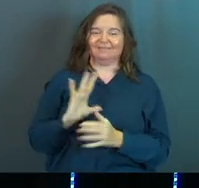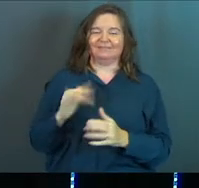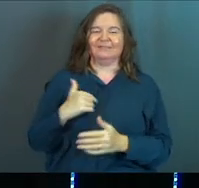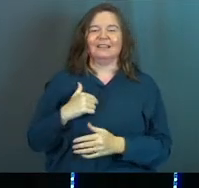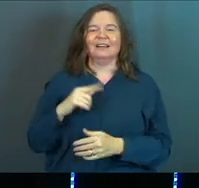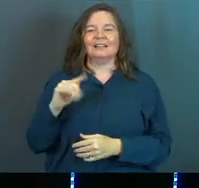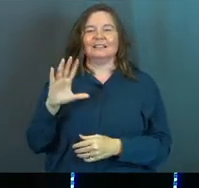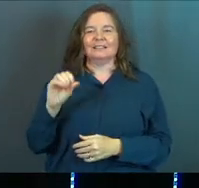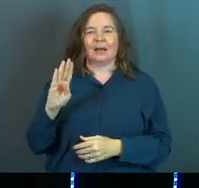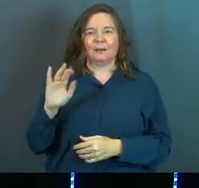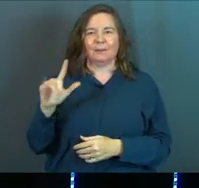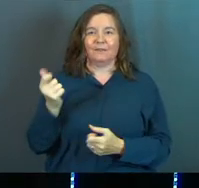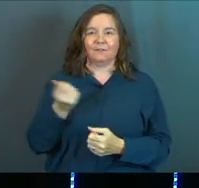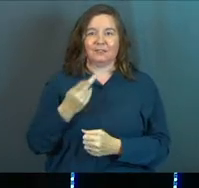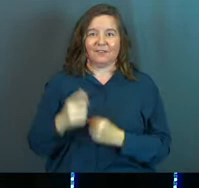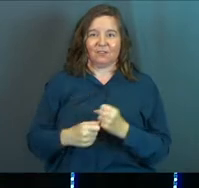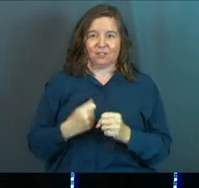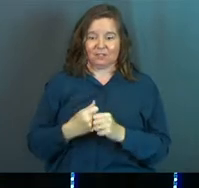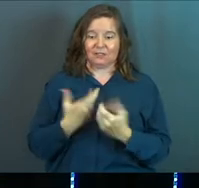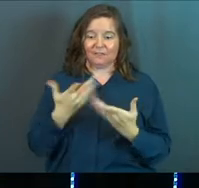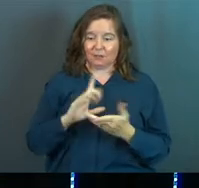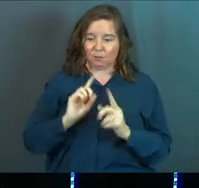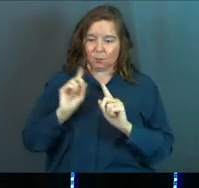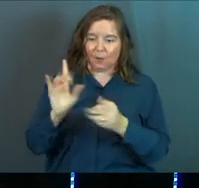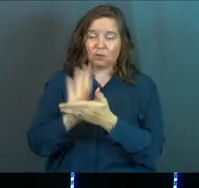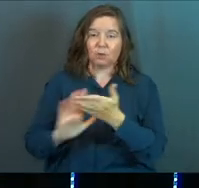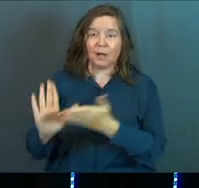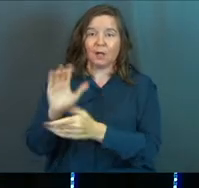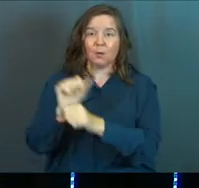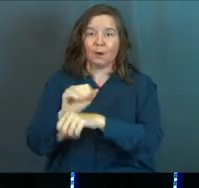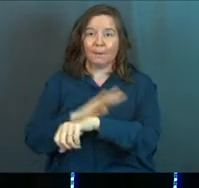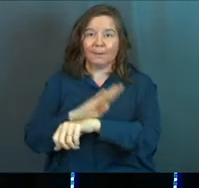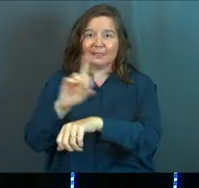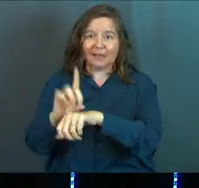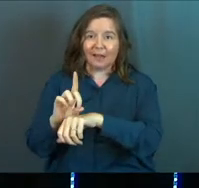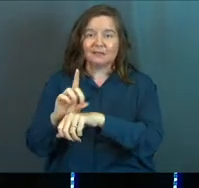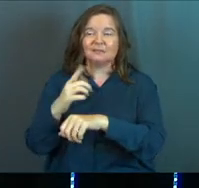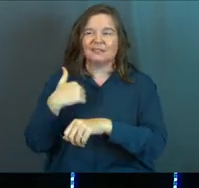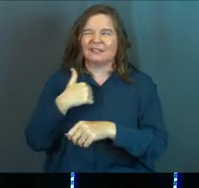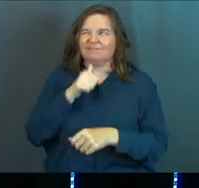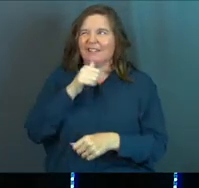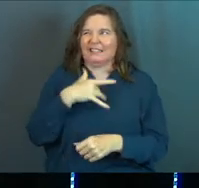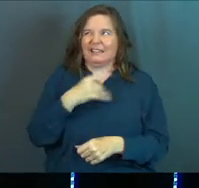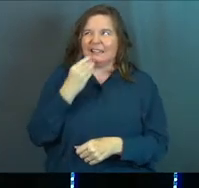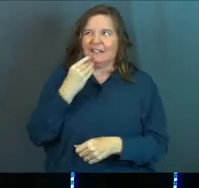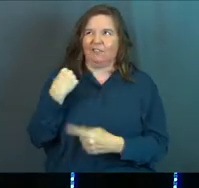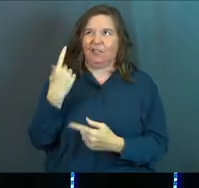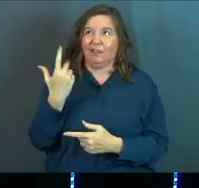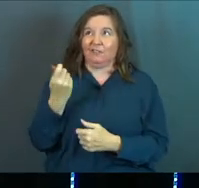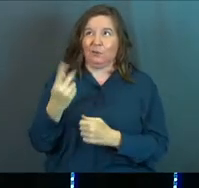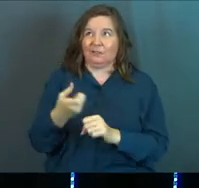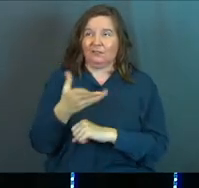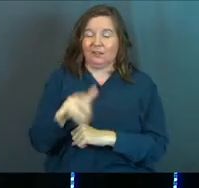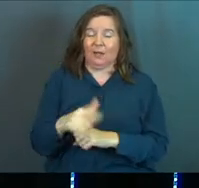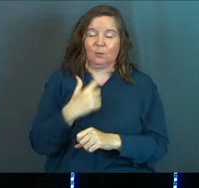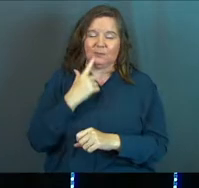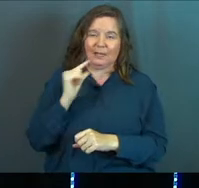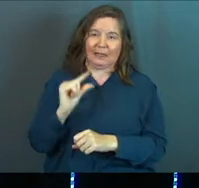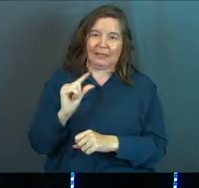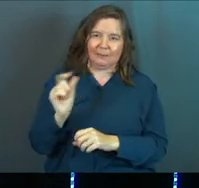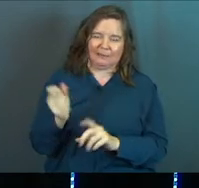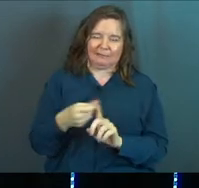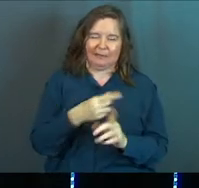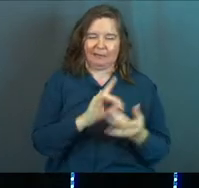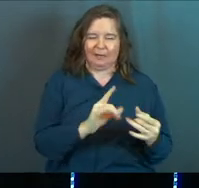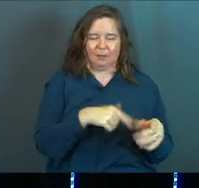I did Taco Bell for several years, and then went into college and worked at McDonald's, which after that, I didn't eat at McDonald's for like a few years, which is just a little